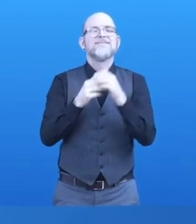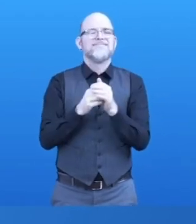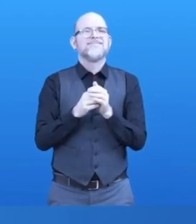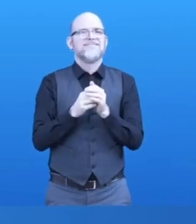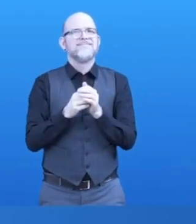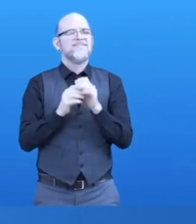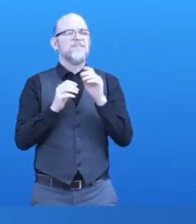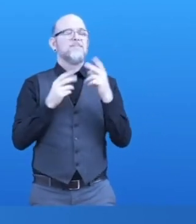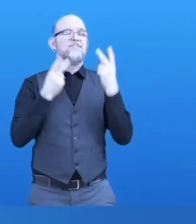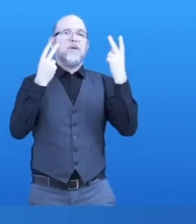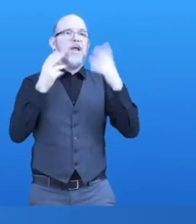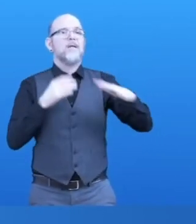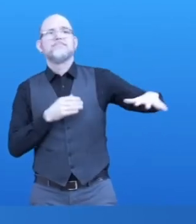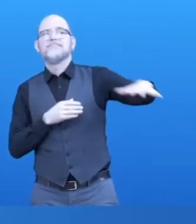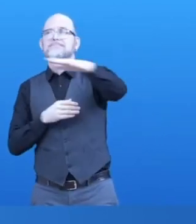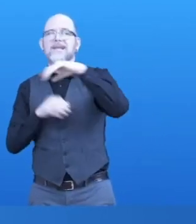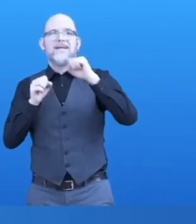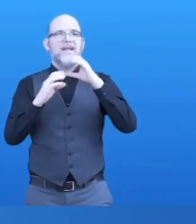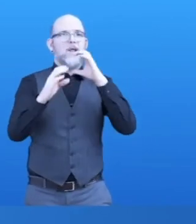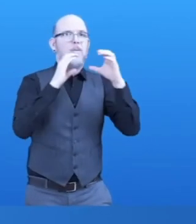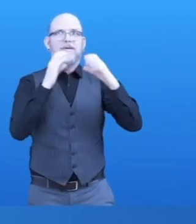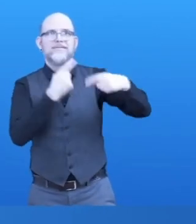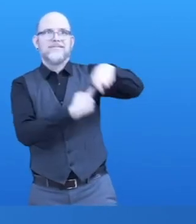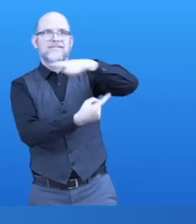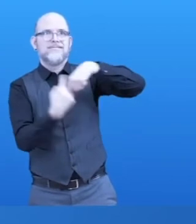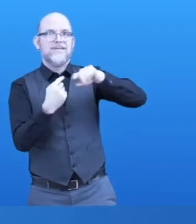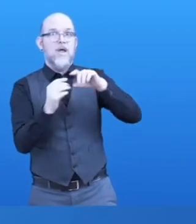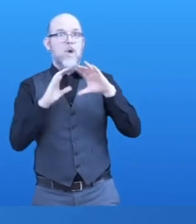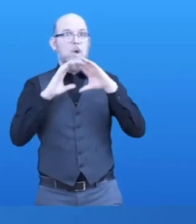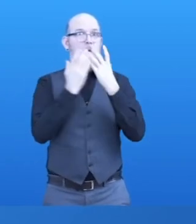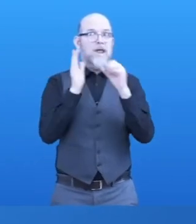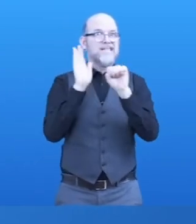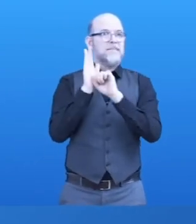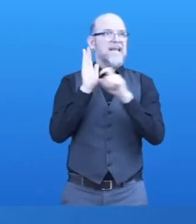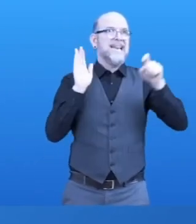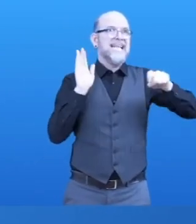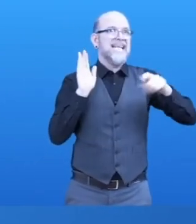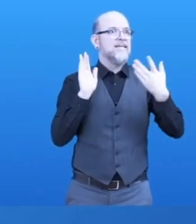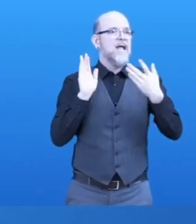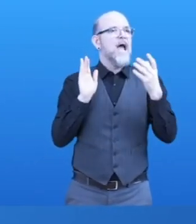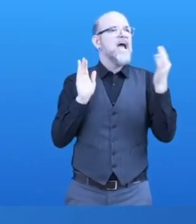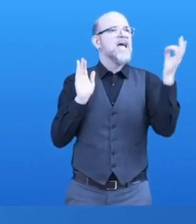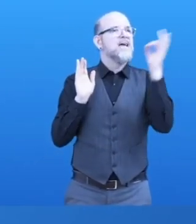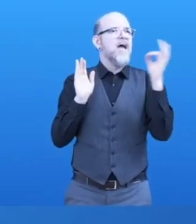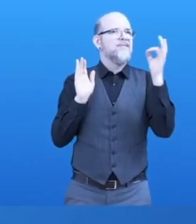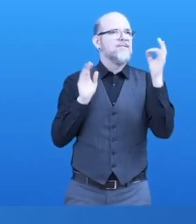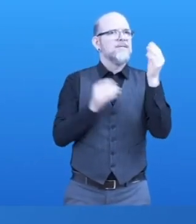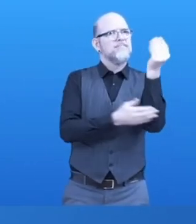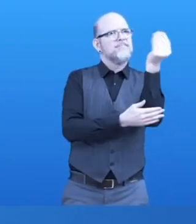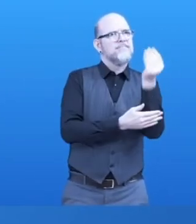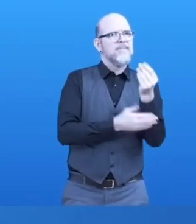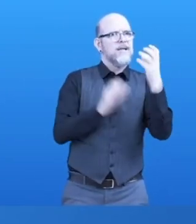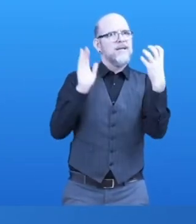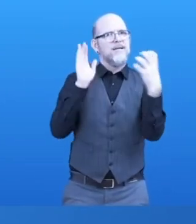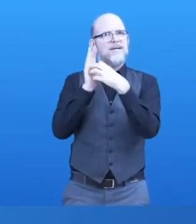Global symbols are established to meet the need for graphic symbols for people with little or no